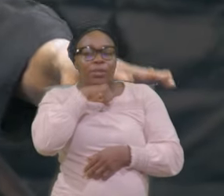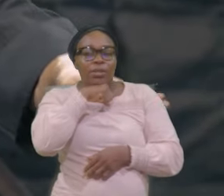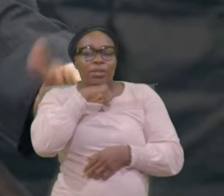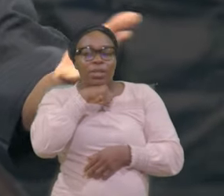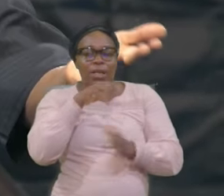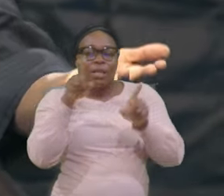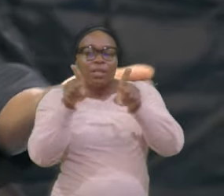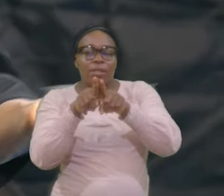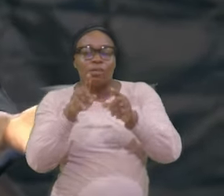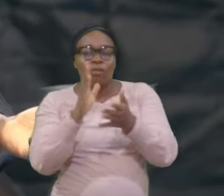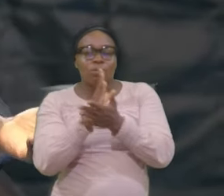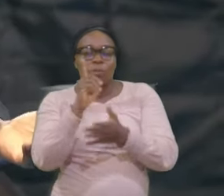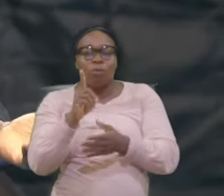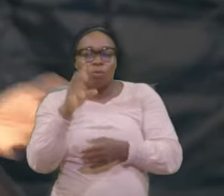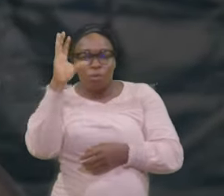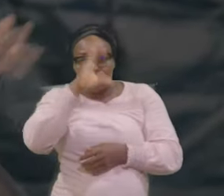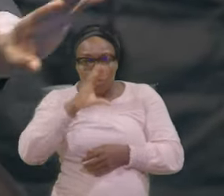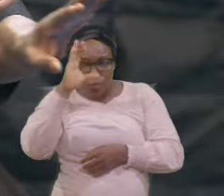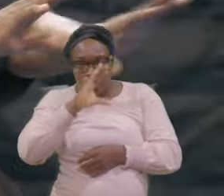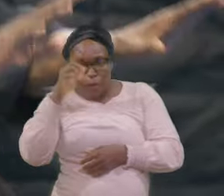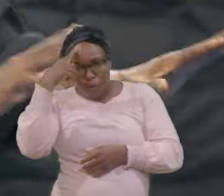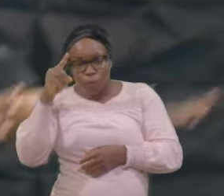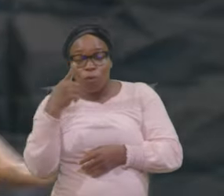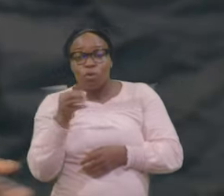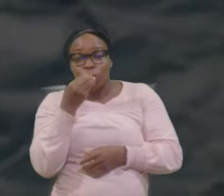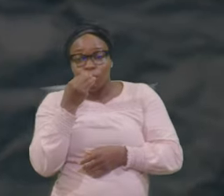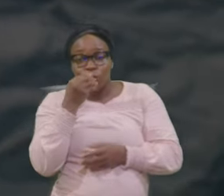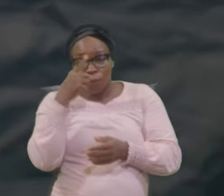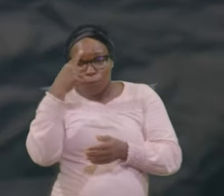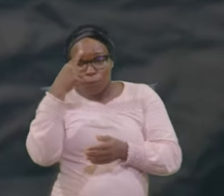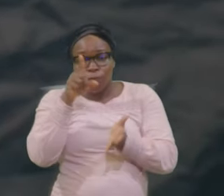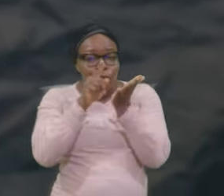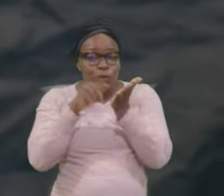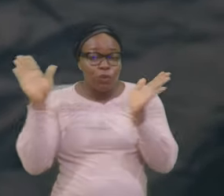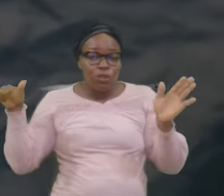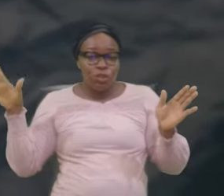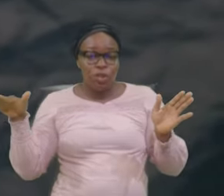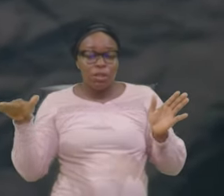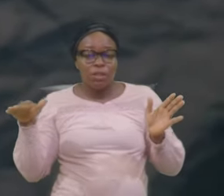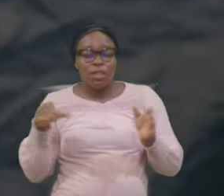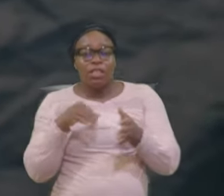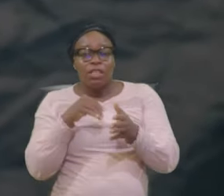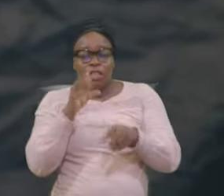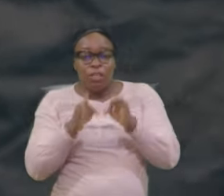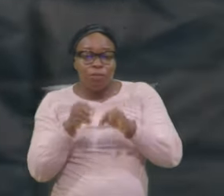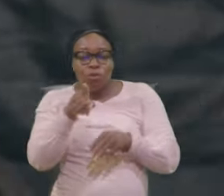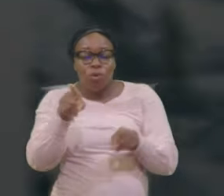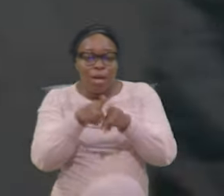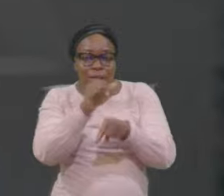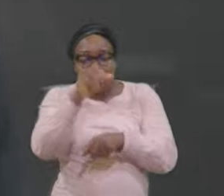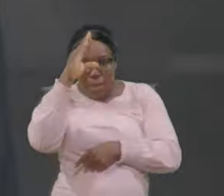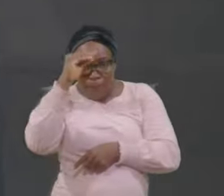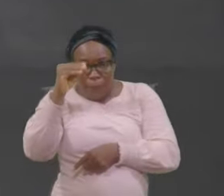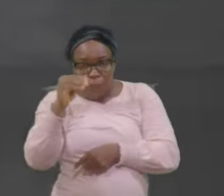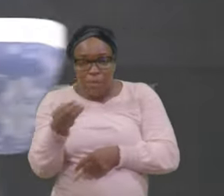That is given To chickens It may feed Those chickens It will not Nourish your body It's like You know